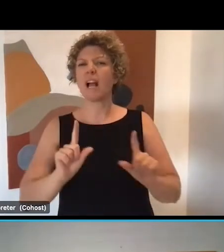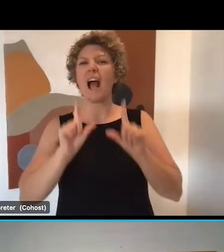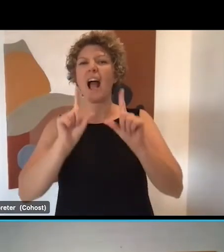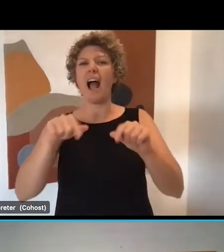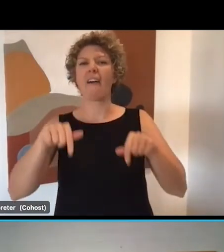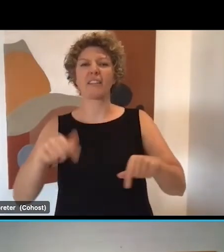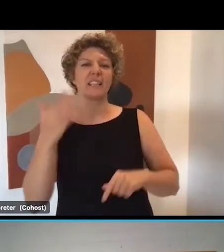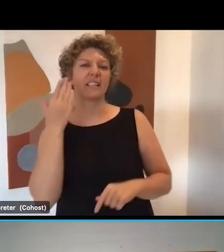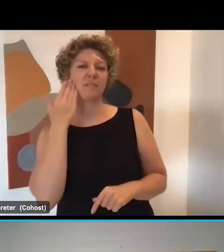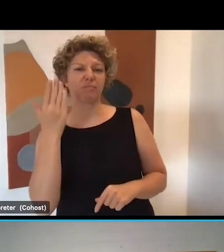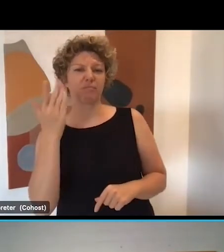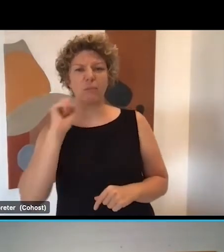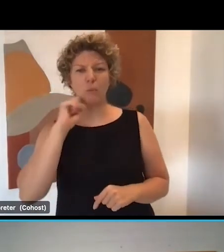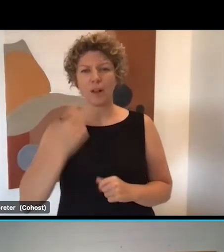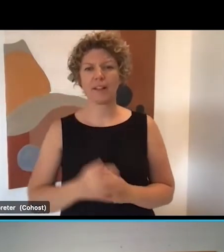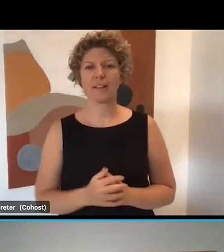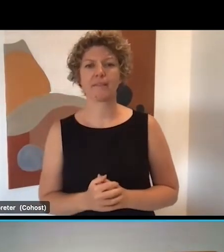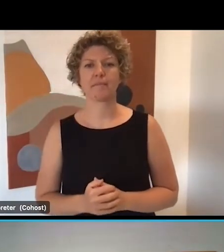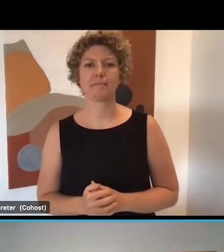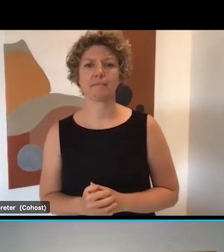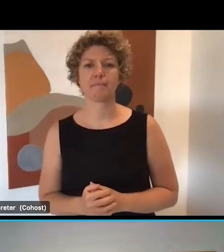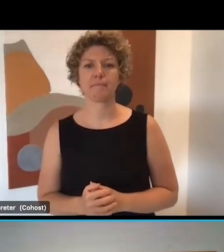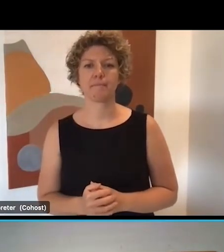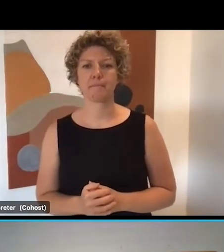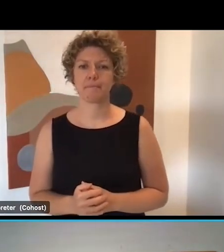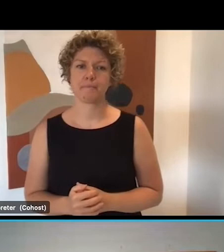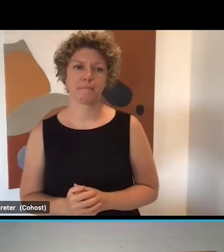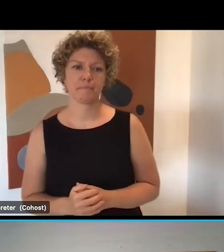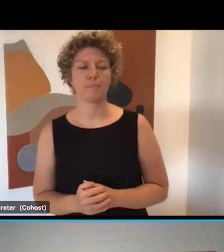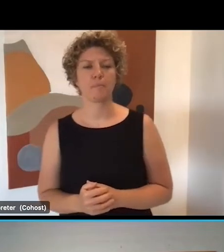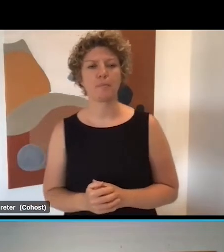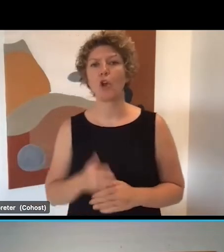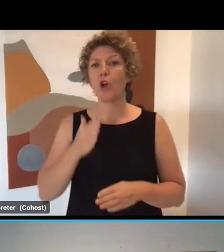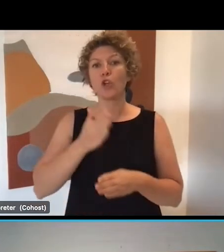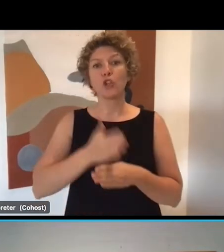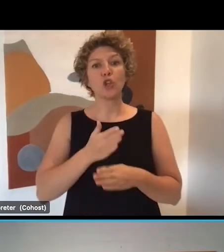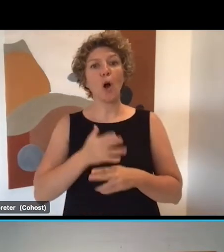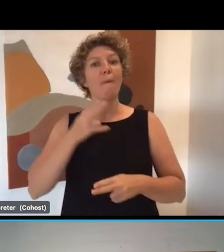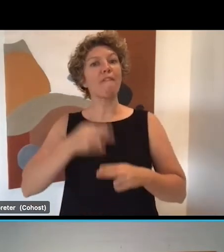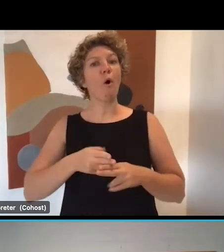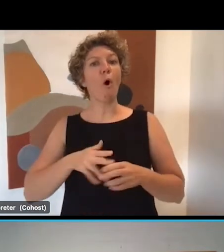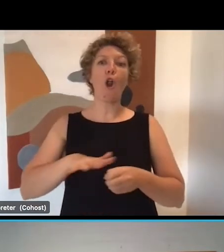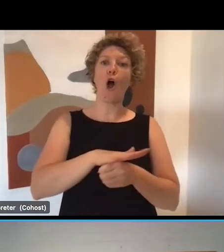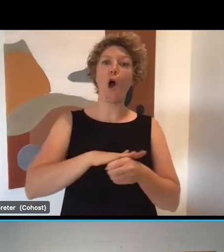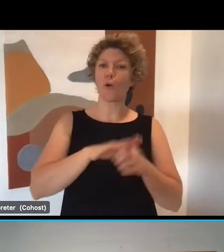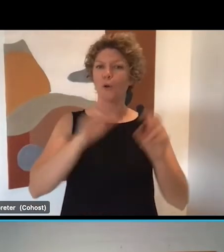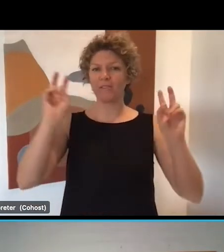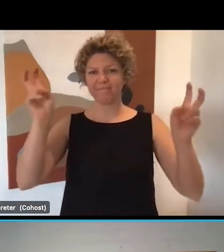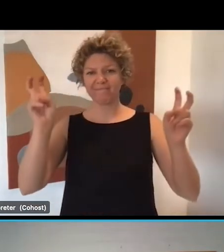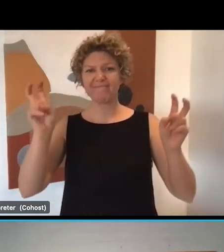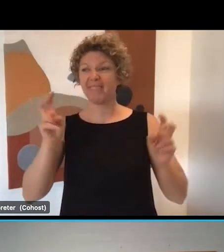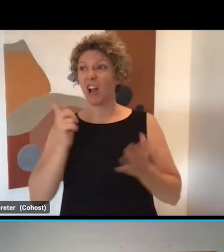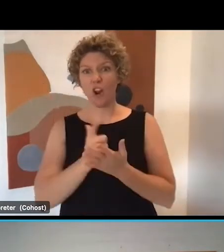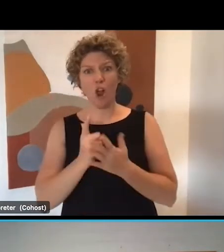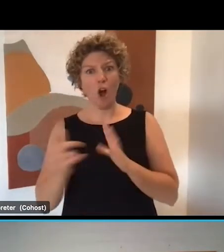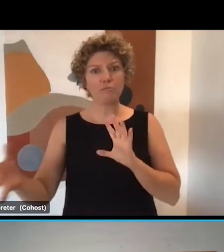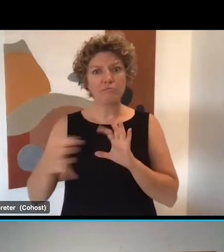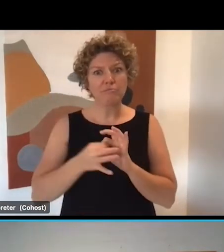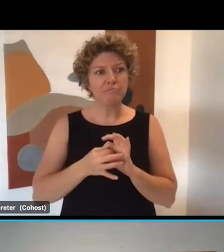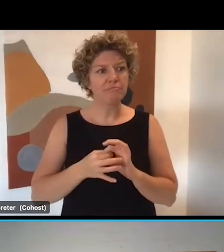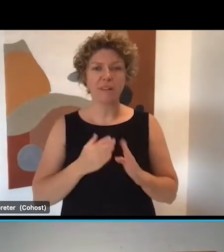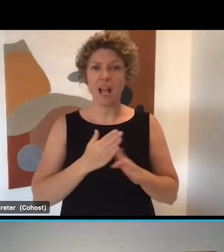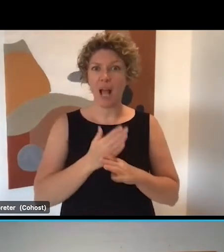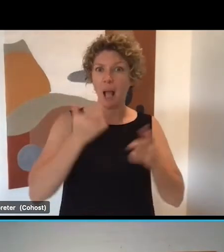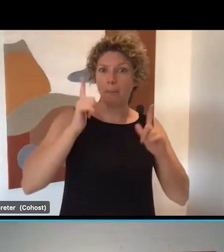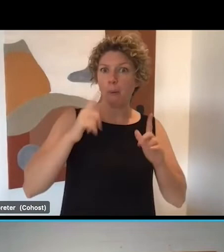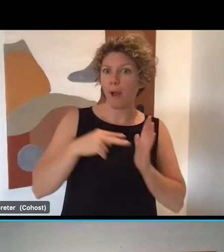for your viewing pleasure. Jobs for locals is going really well. We have people lining up to take part and employers waiting at